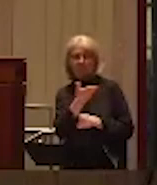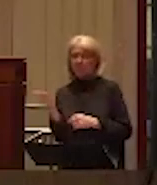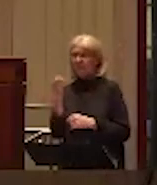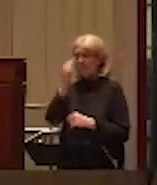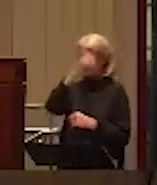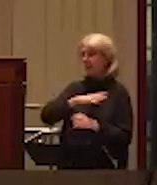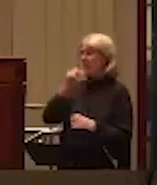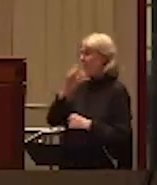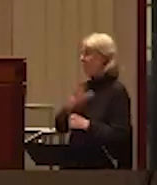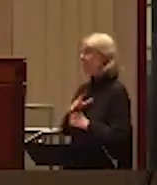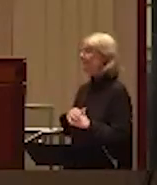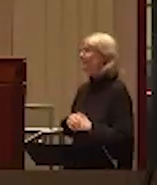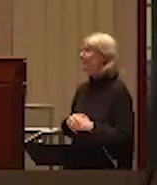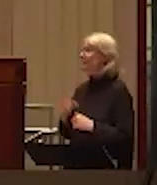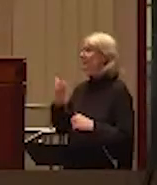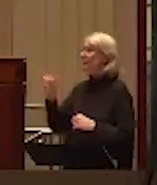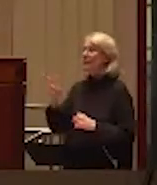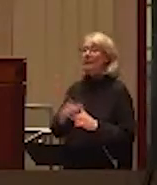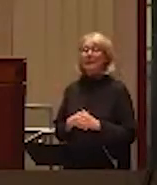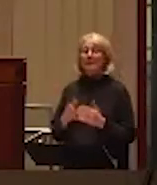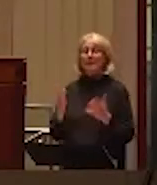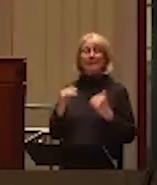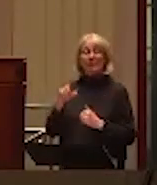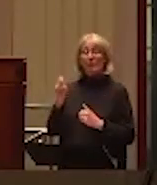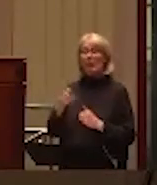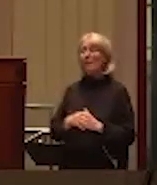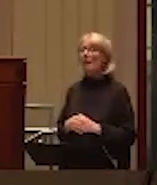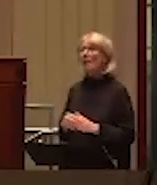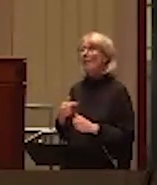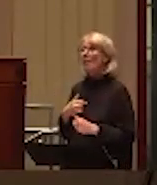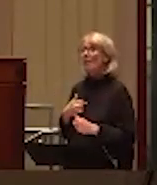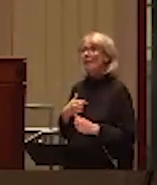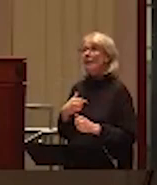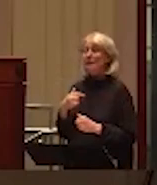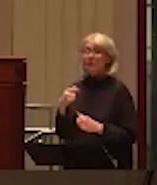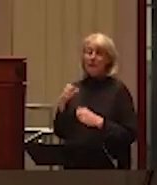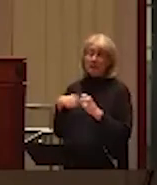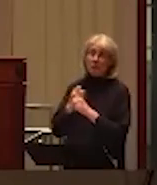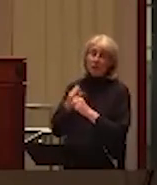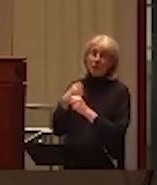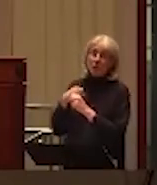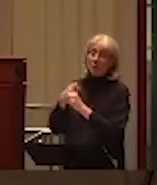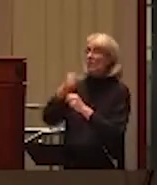As a woman, it is difficult to feel empathy for men after the centuries of privilege they have.